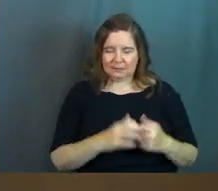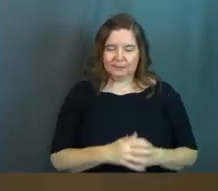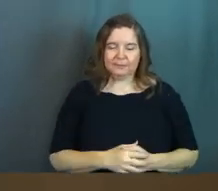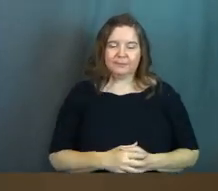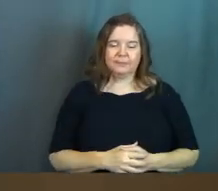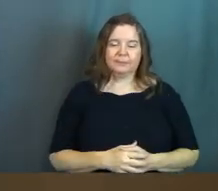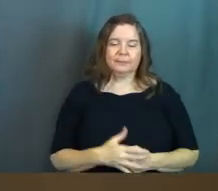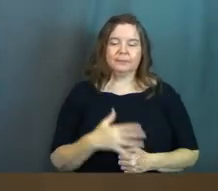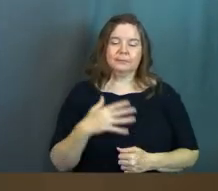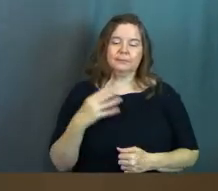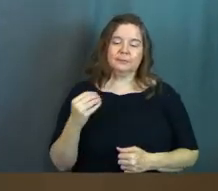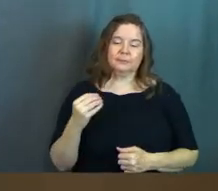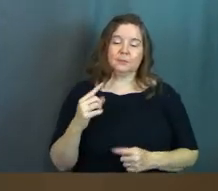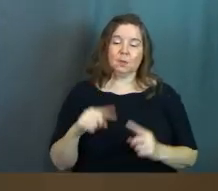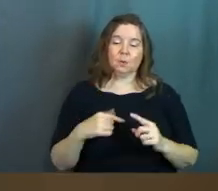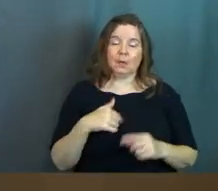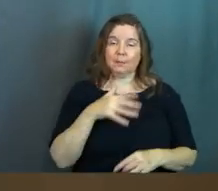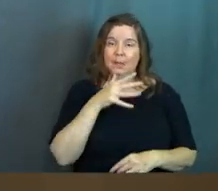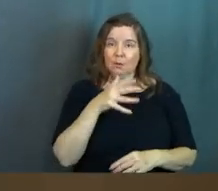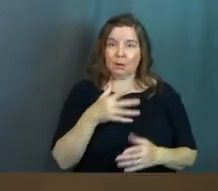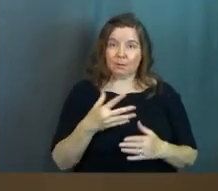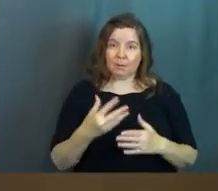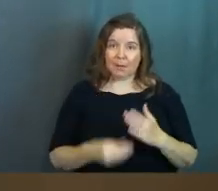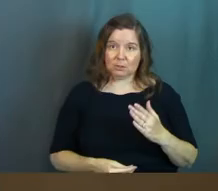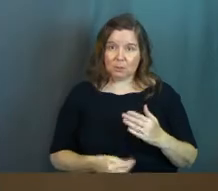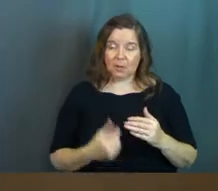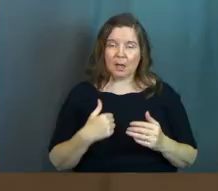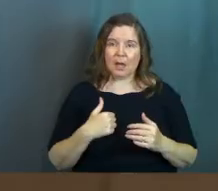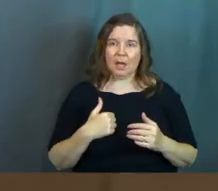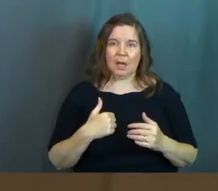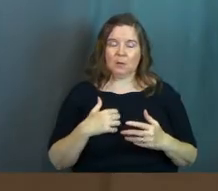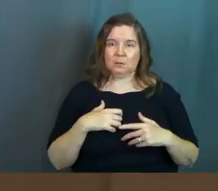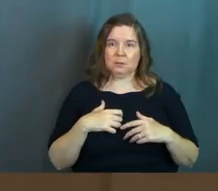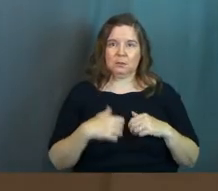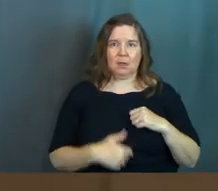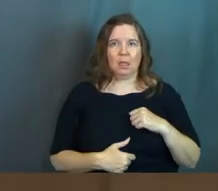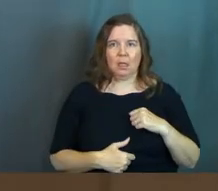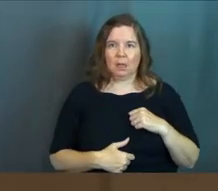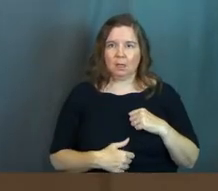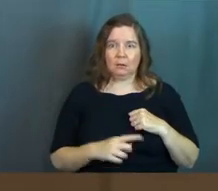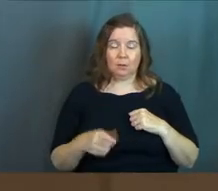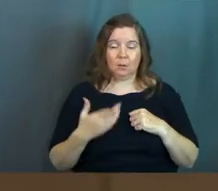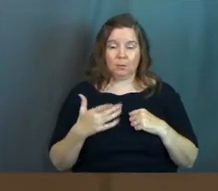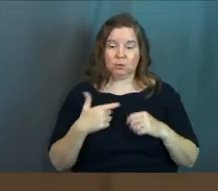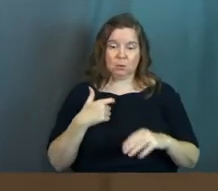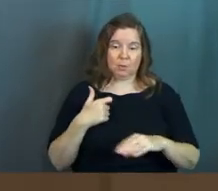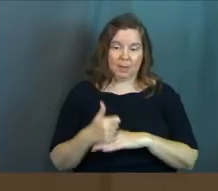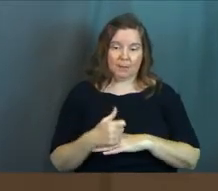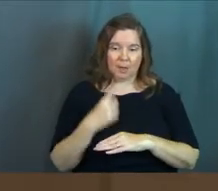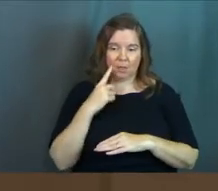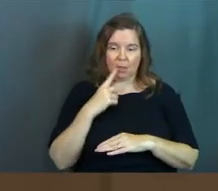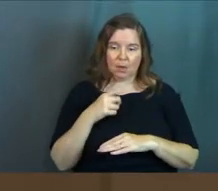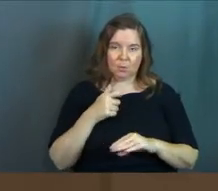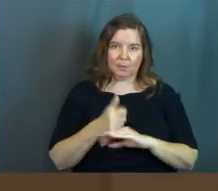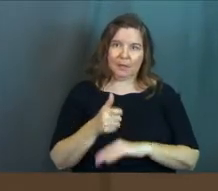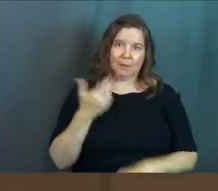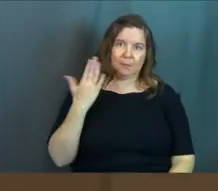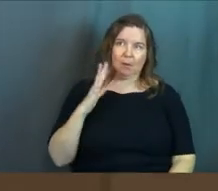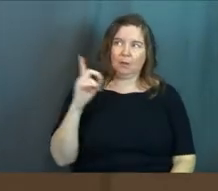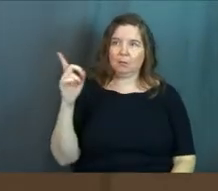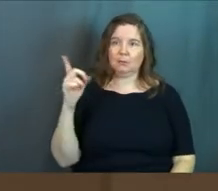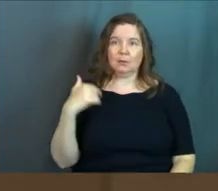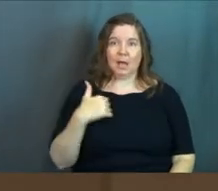Um, and when my grandmother passed away, I was like devastated. And the only person to blame at that point was God.